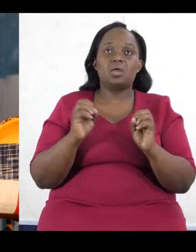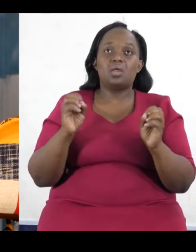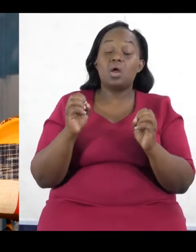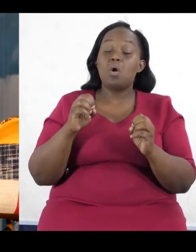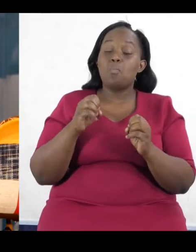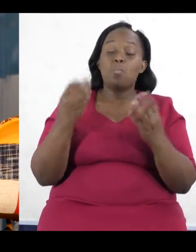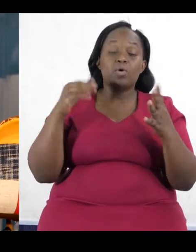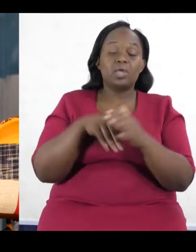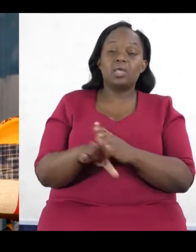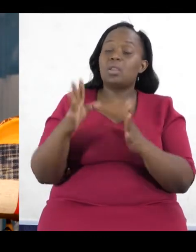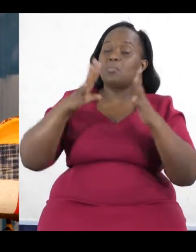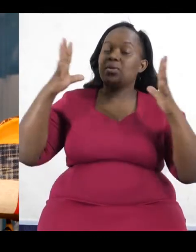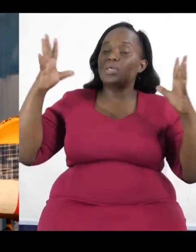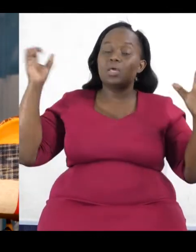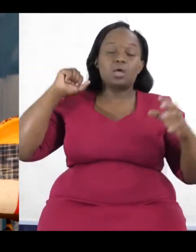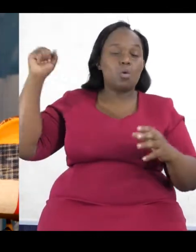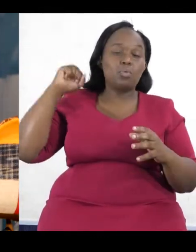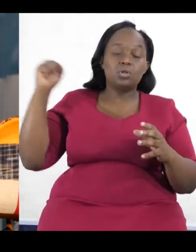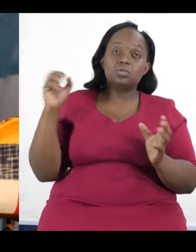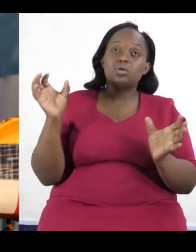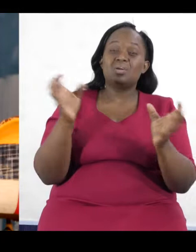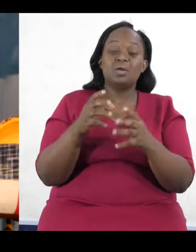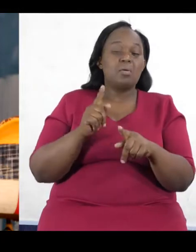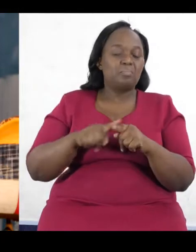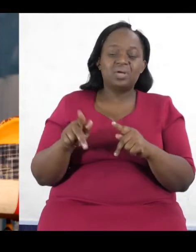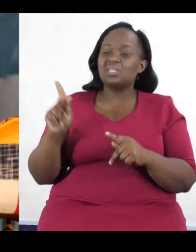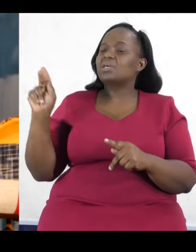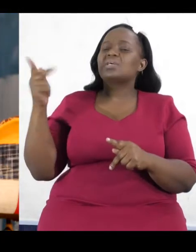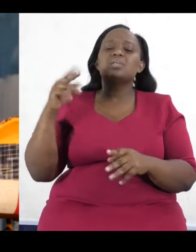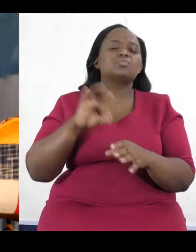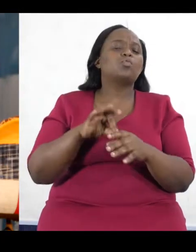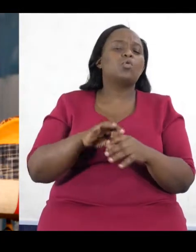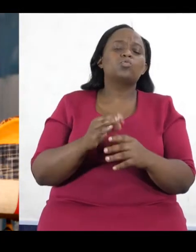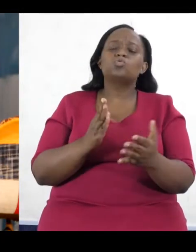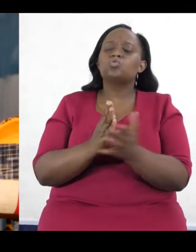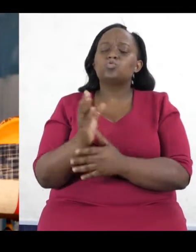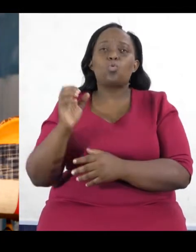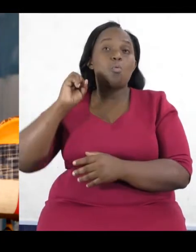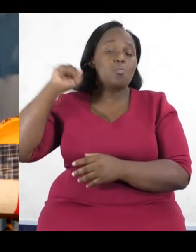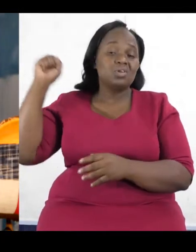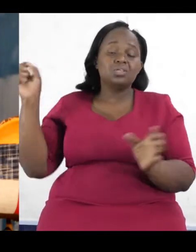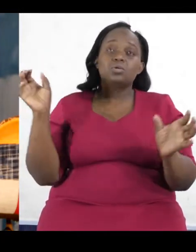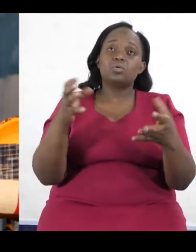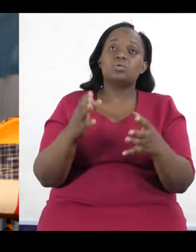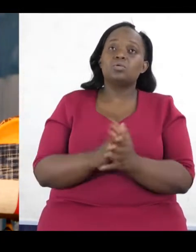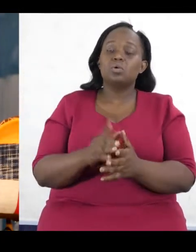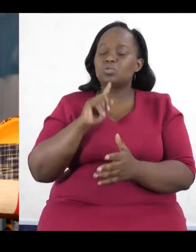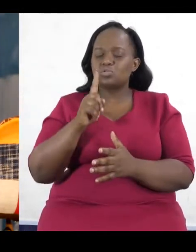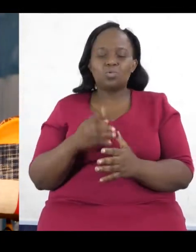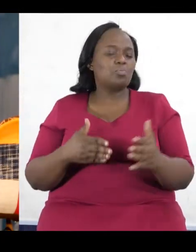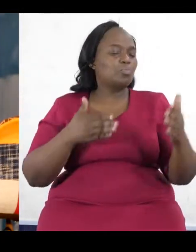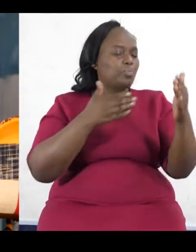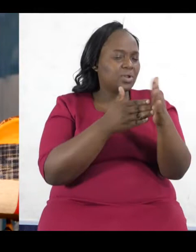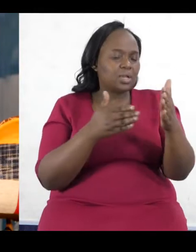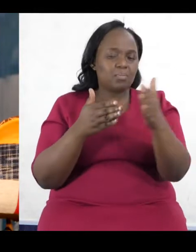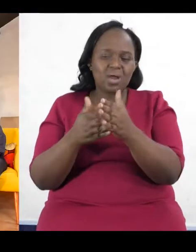along those party lines. And so it's very difficult for someone to break that barrier to be able to just be elected. So, yeah, political parties is a